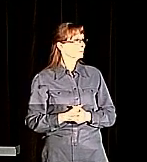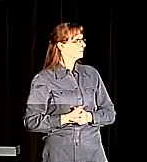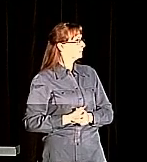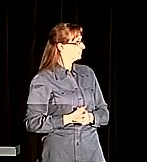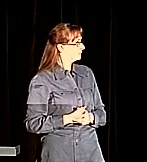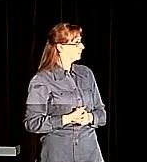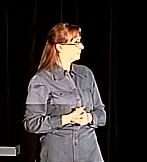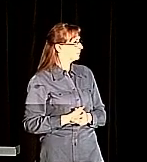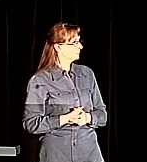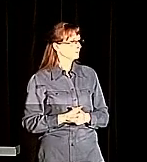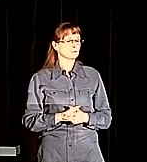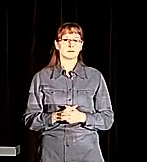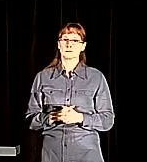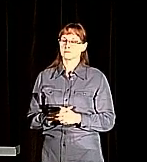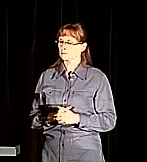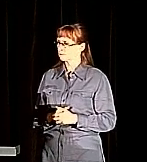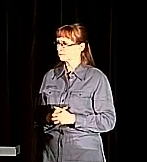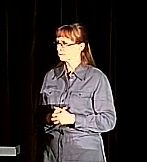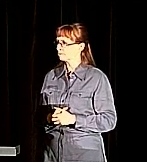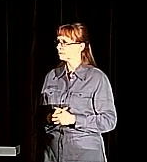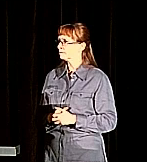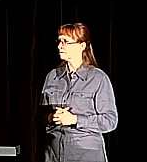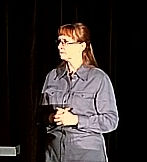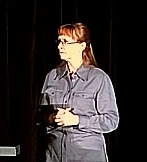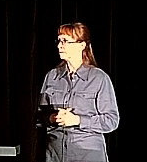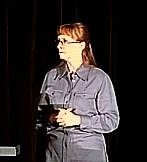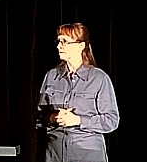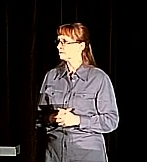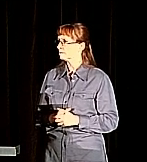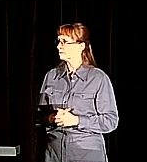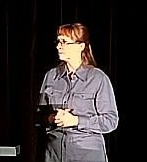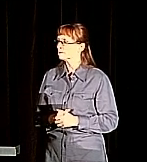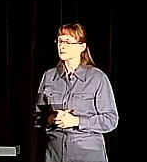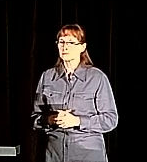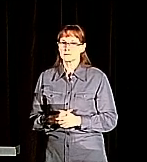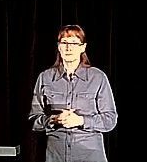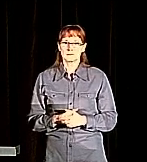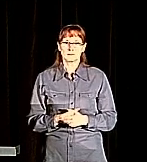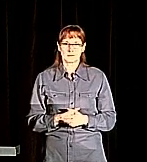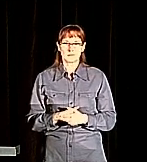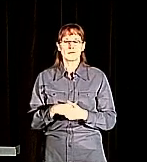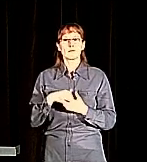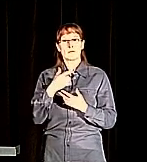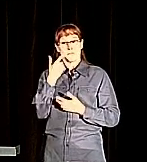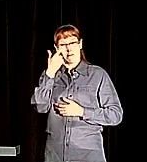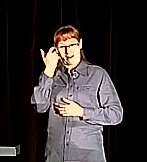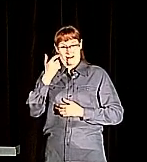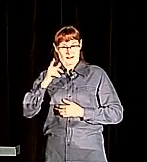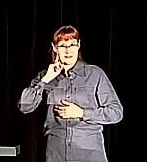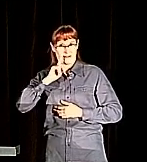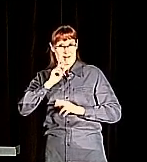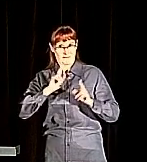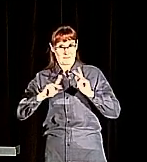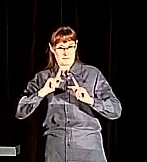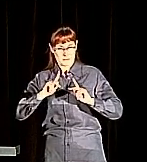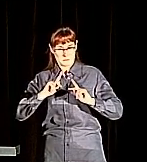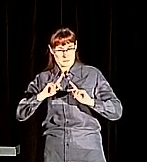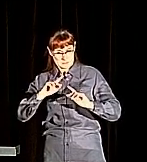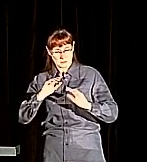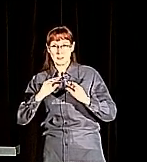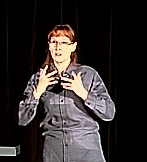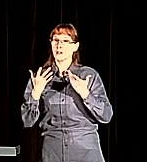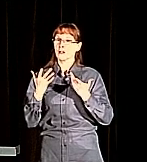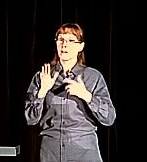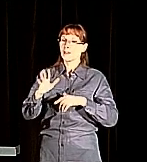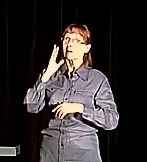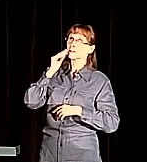As a population, because of, you know, disability politics as well as language deprivation, a very small percentage of deaf and hard